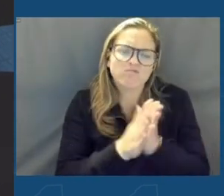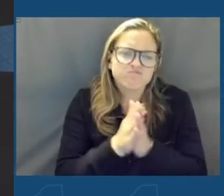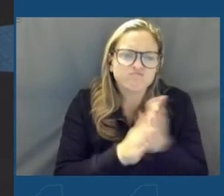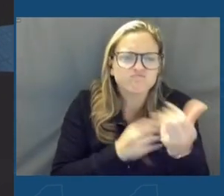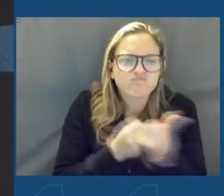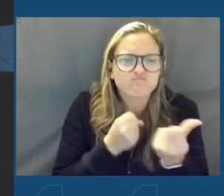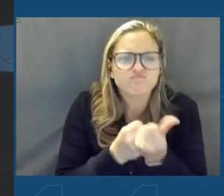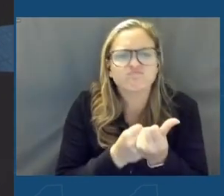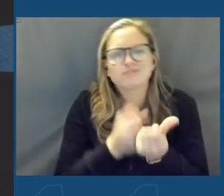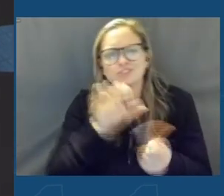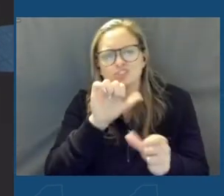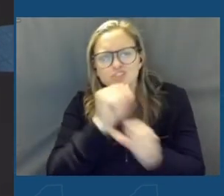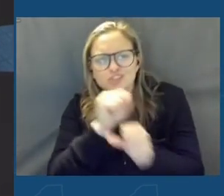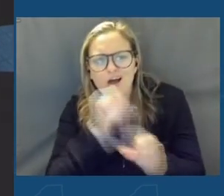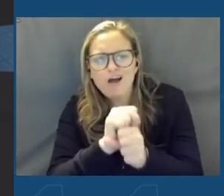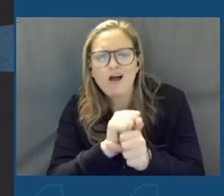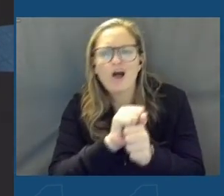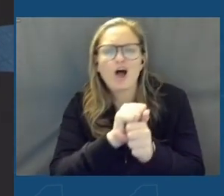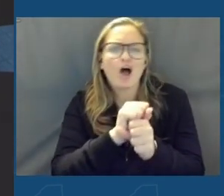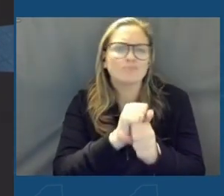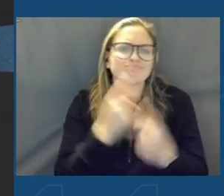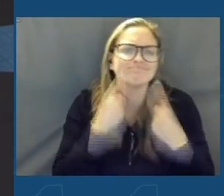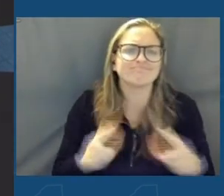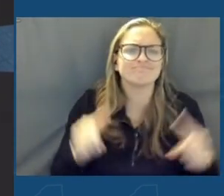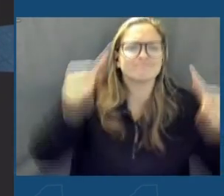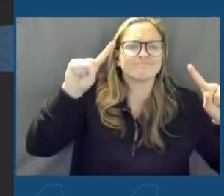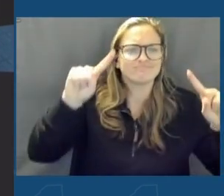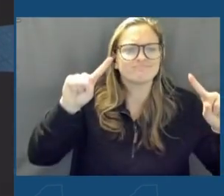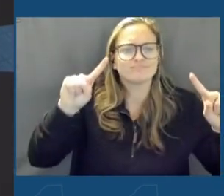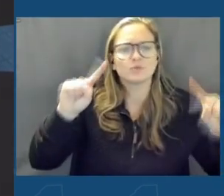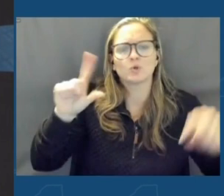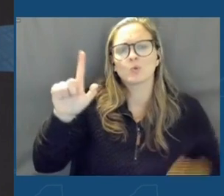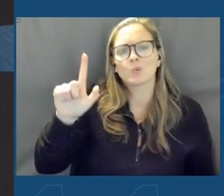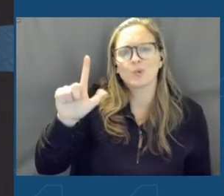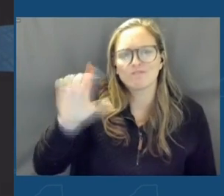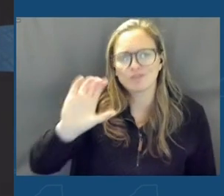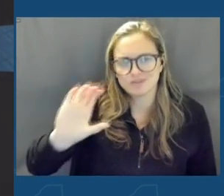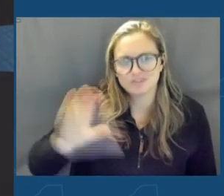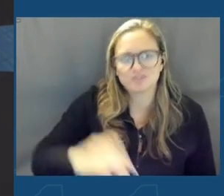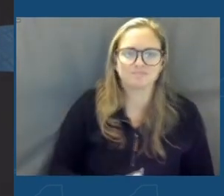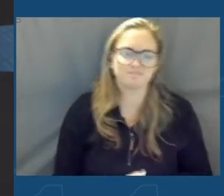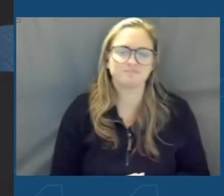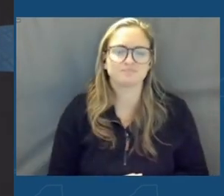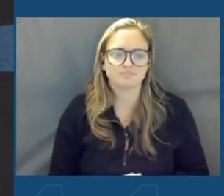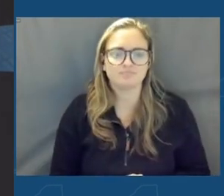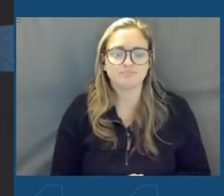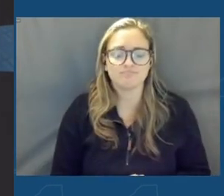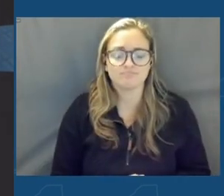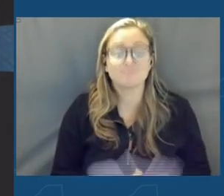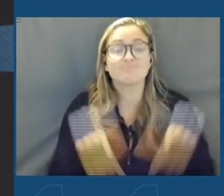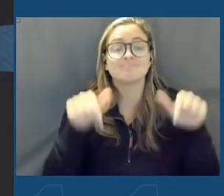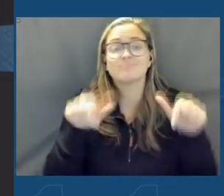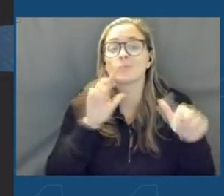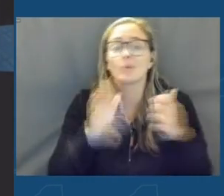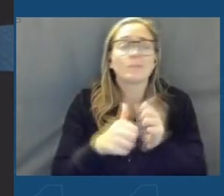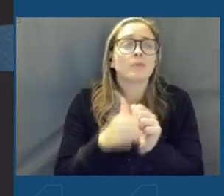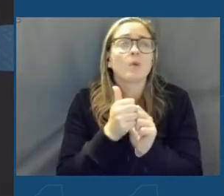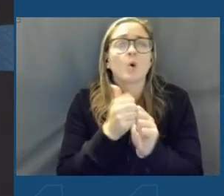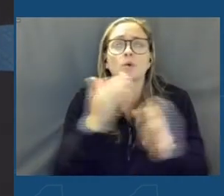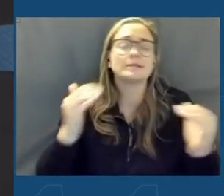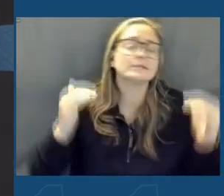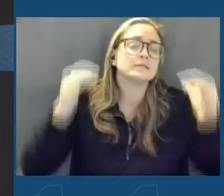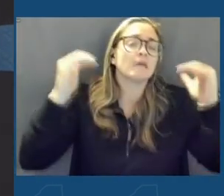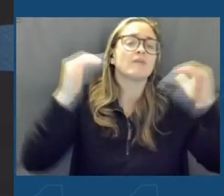jobs and prosperity in the 21st century. And this plant will be the most advanced